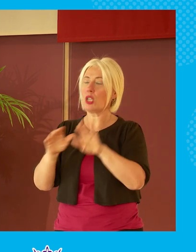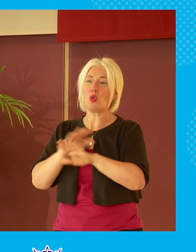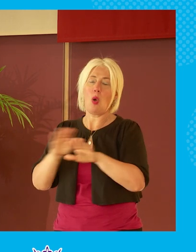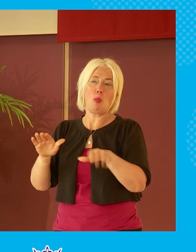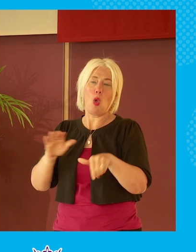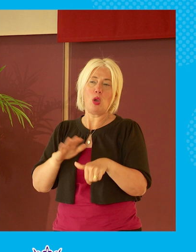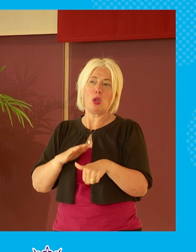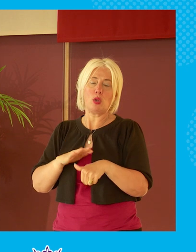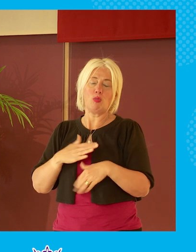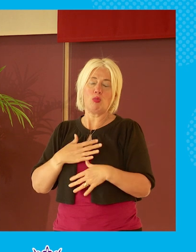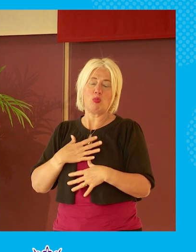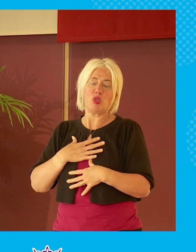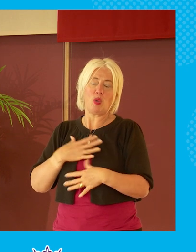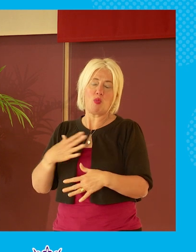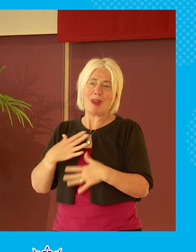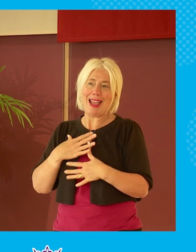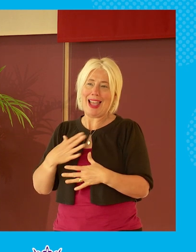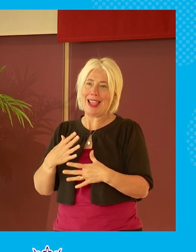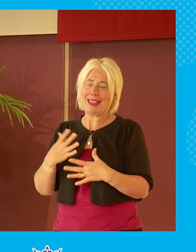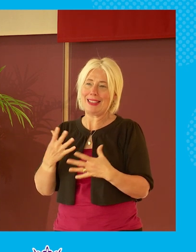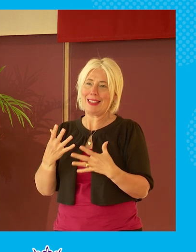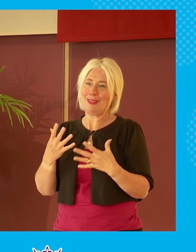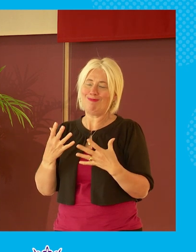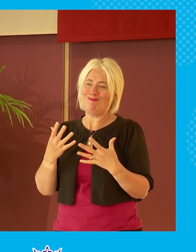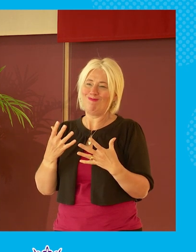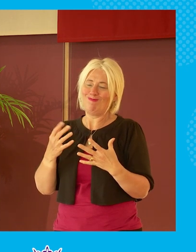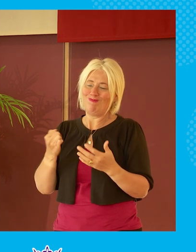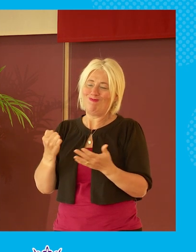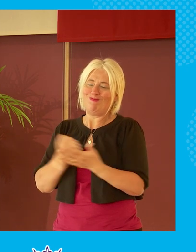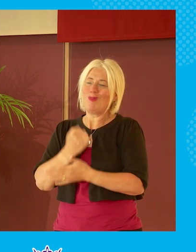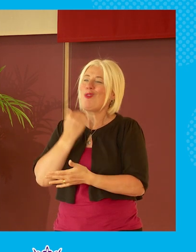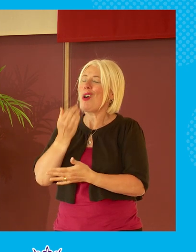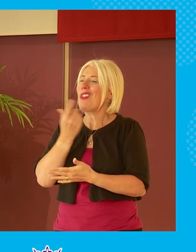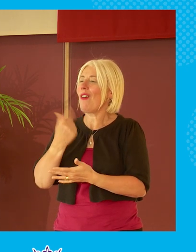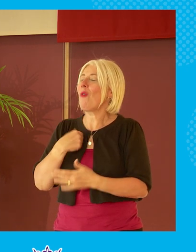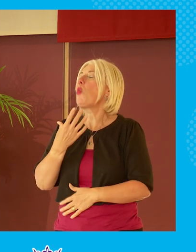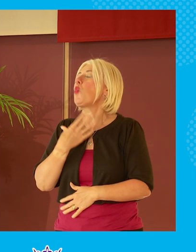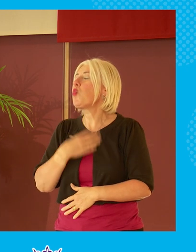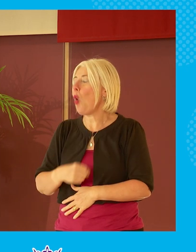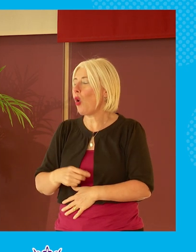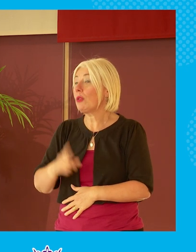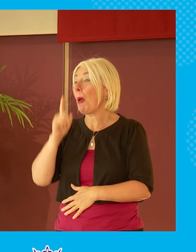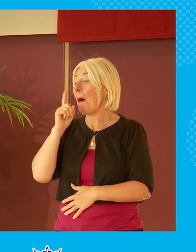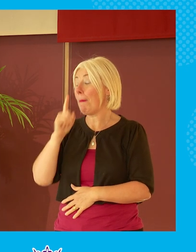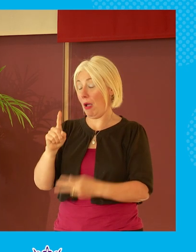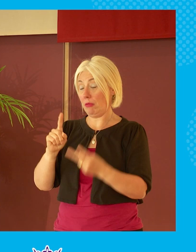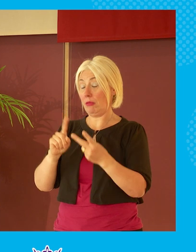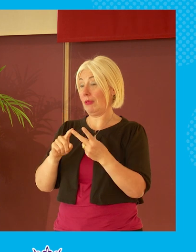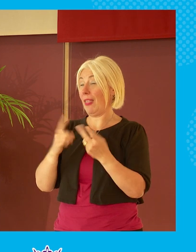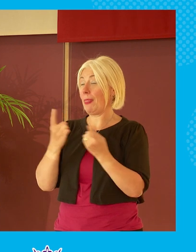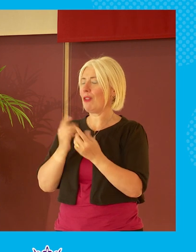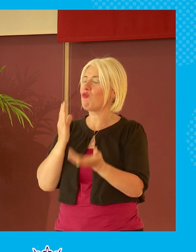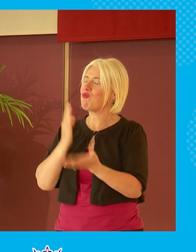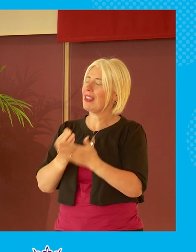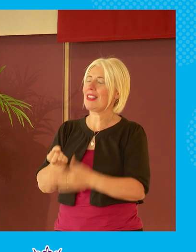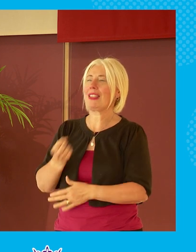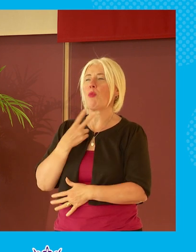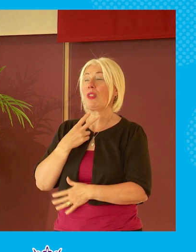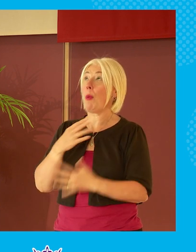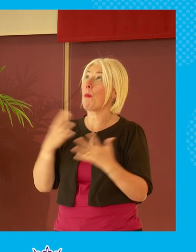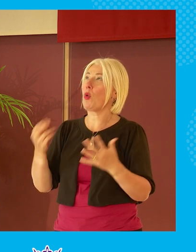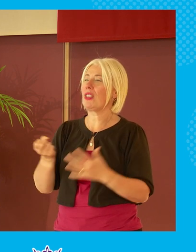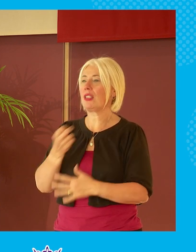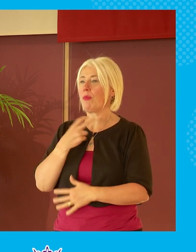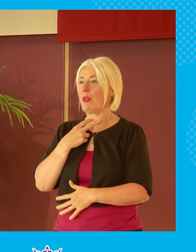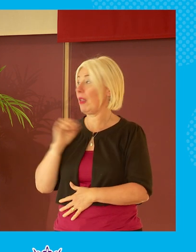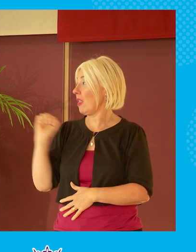the global context that we haven't got as much of that as we liked but the thing i've been most disappointed by and it's increasing you've